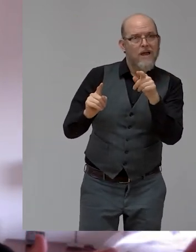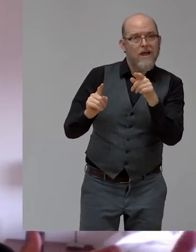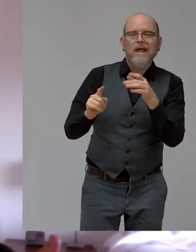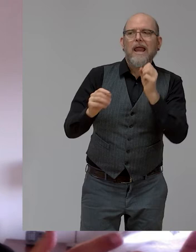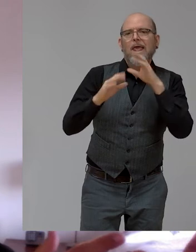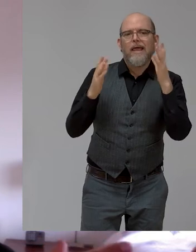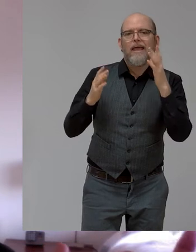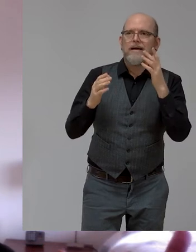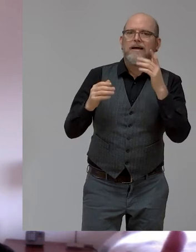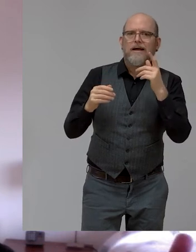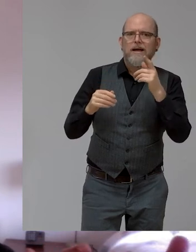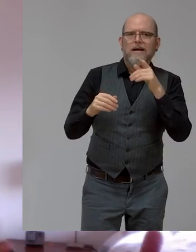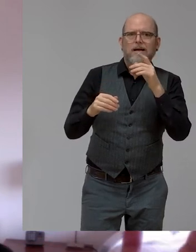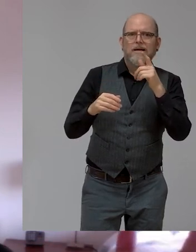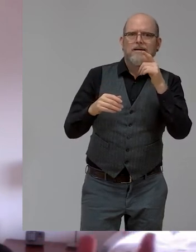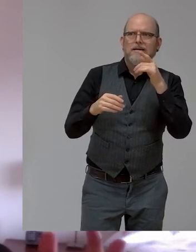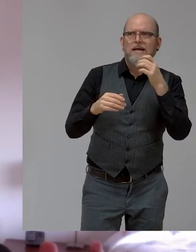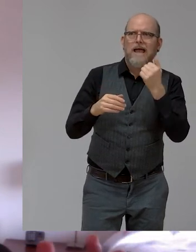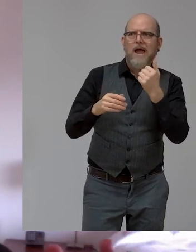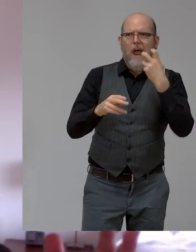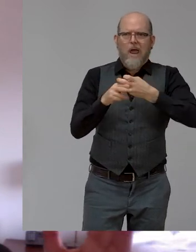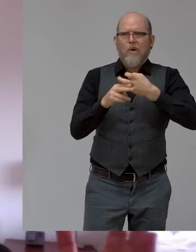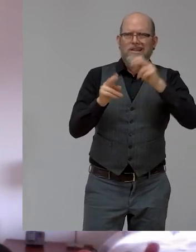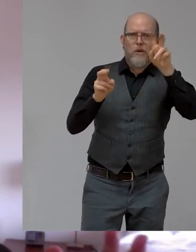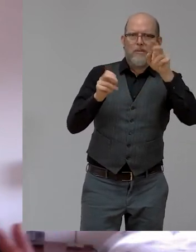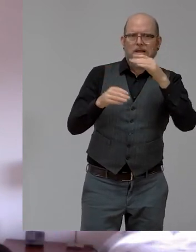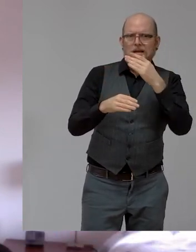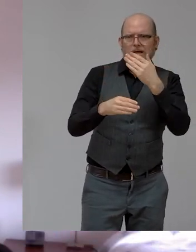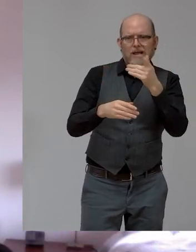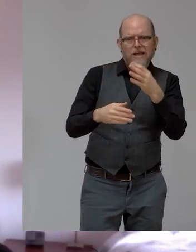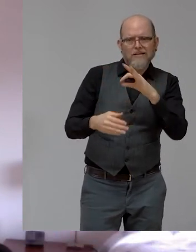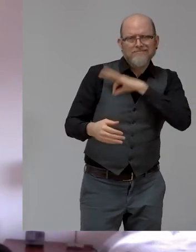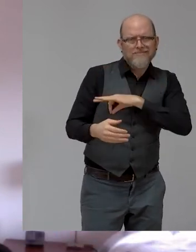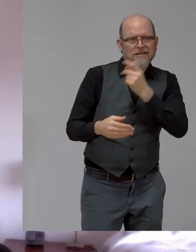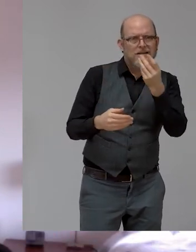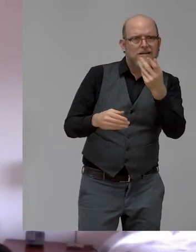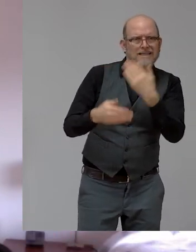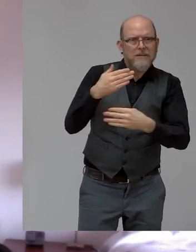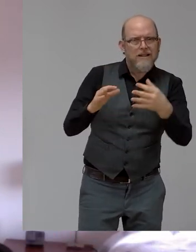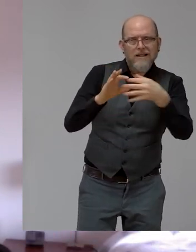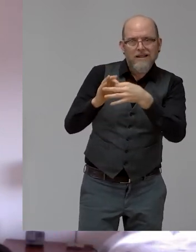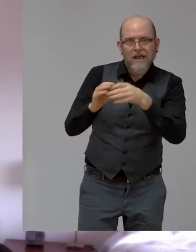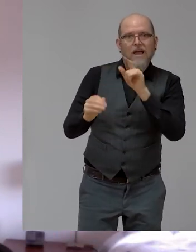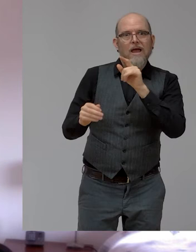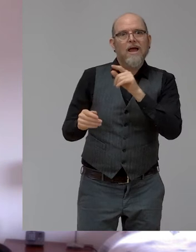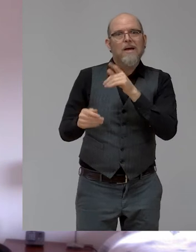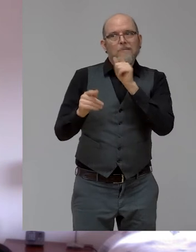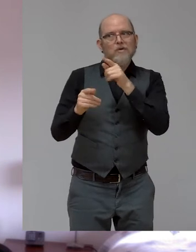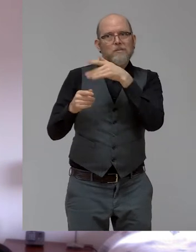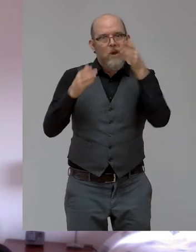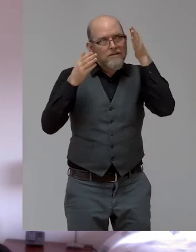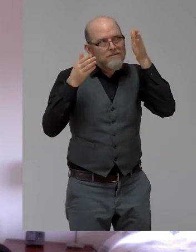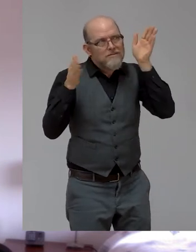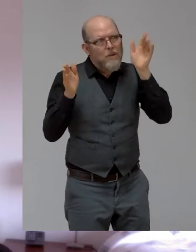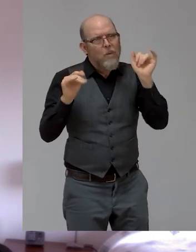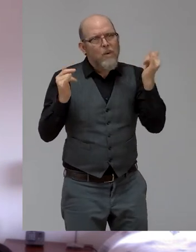there is some place for that. But I think thinking about it more broadly would be definitely more